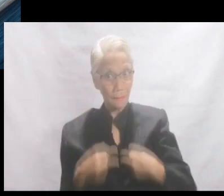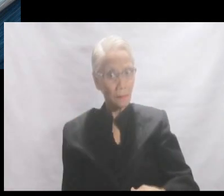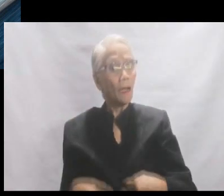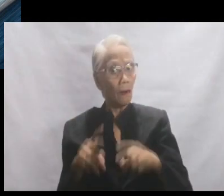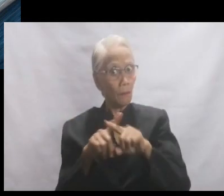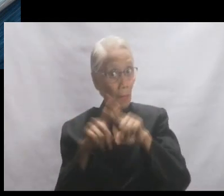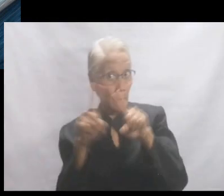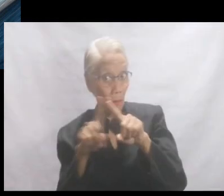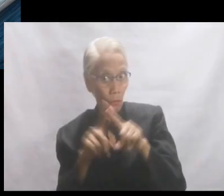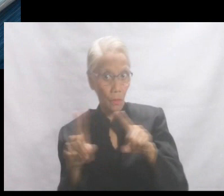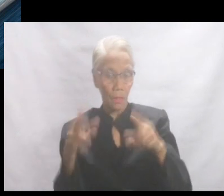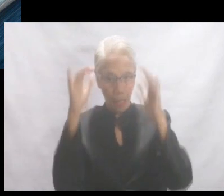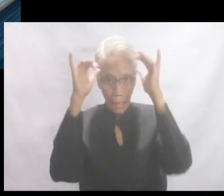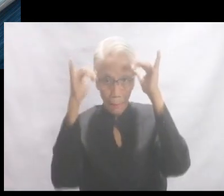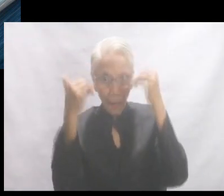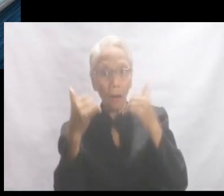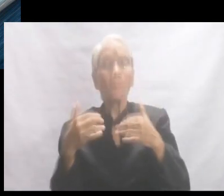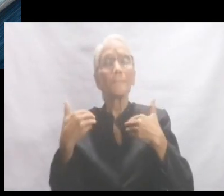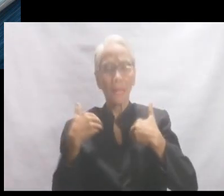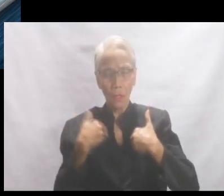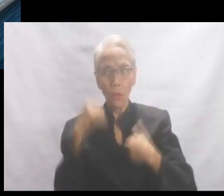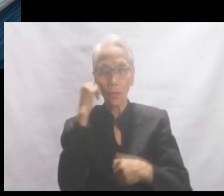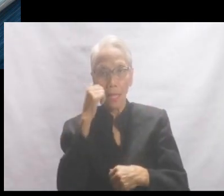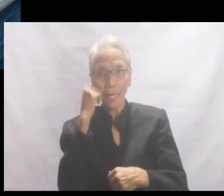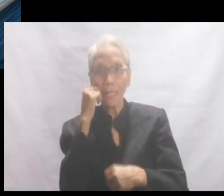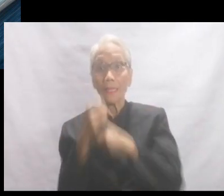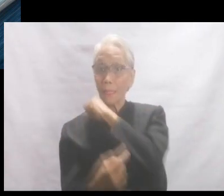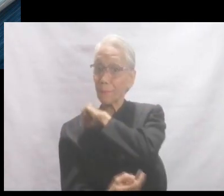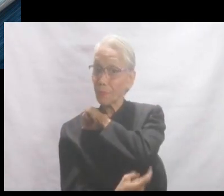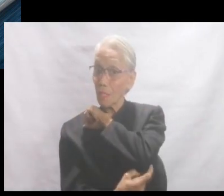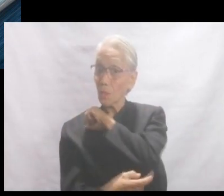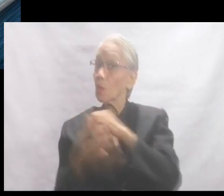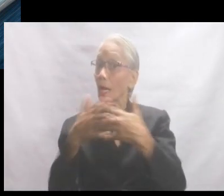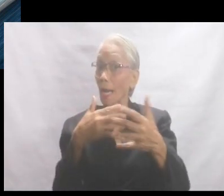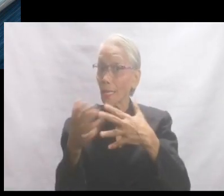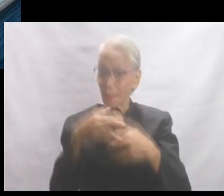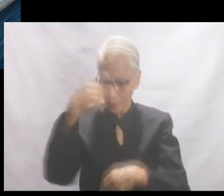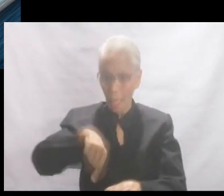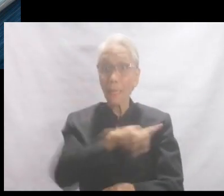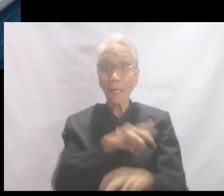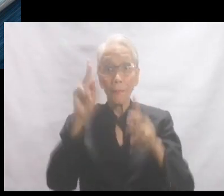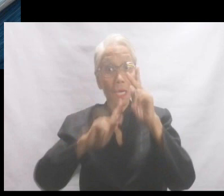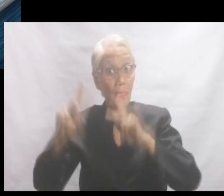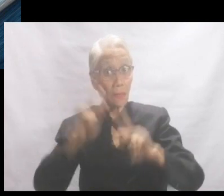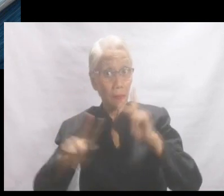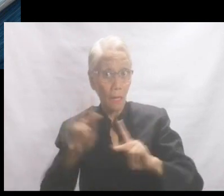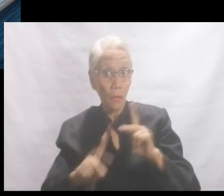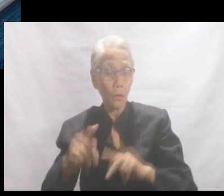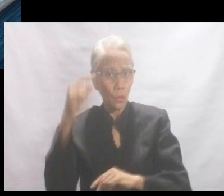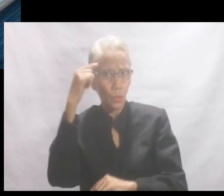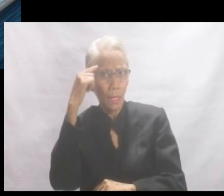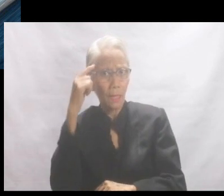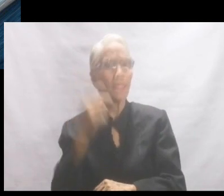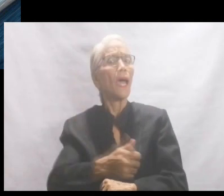kakaibang uri ng kalabaw ha? There is always a temptation even for us human beings to think